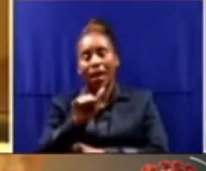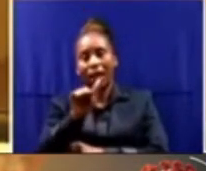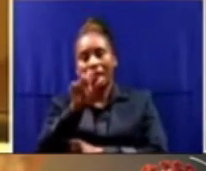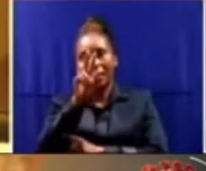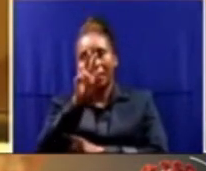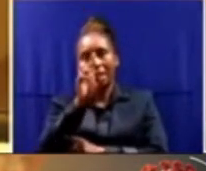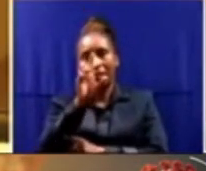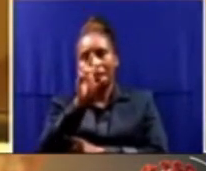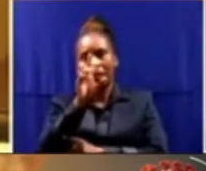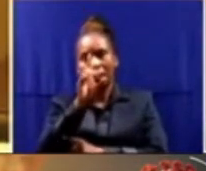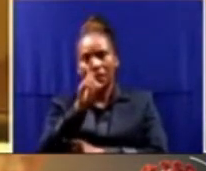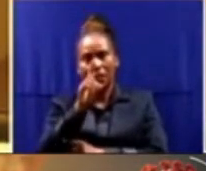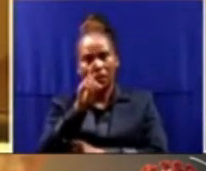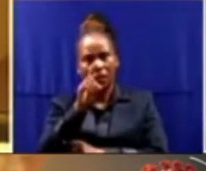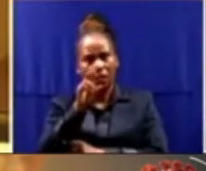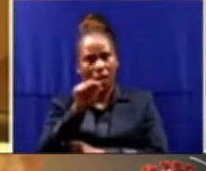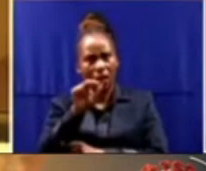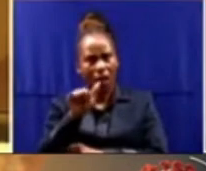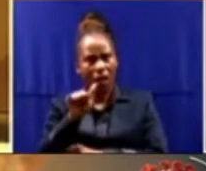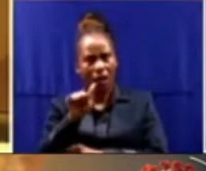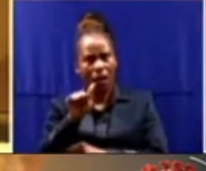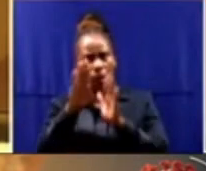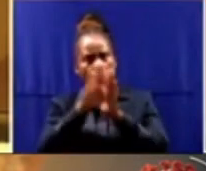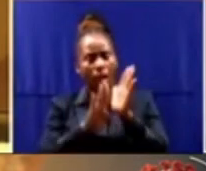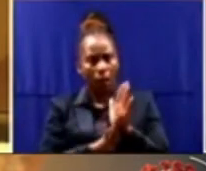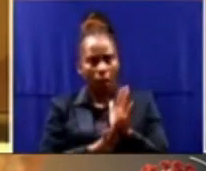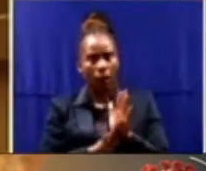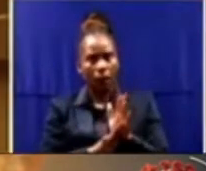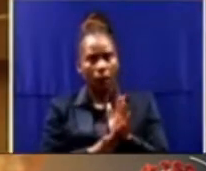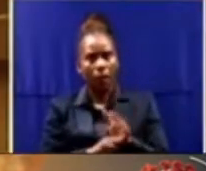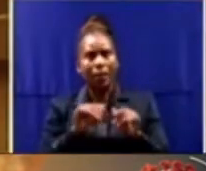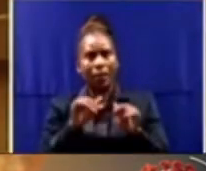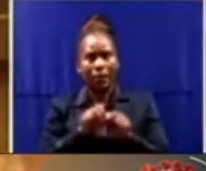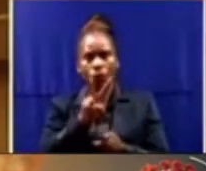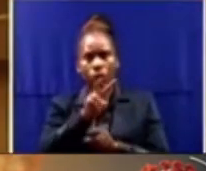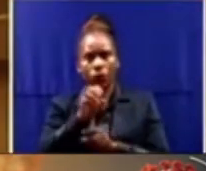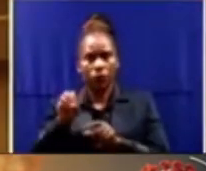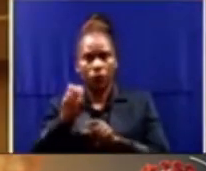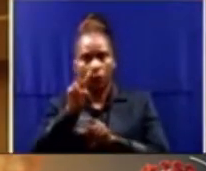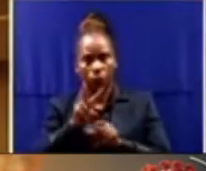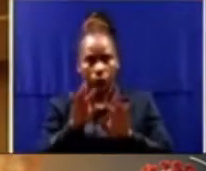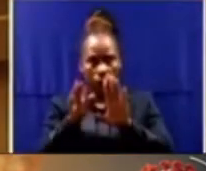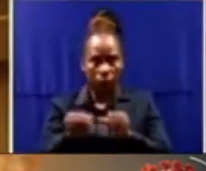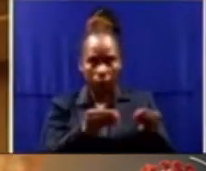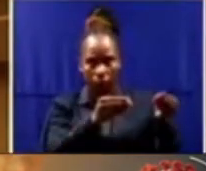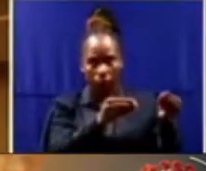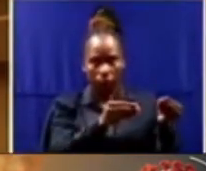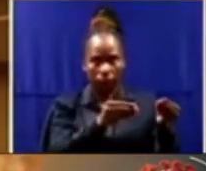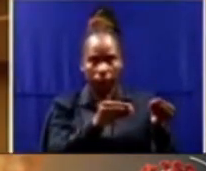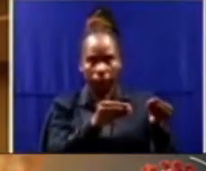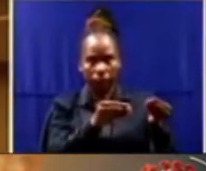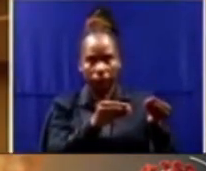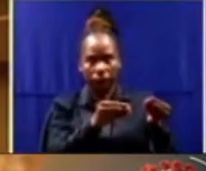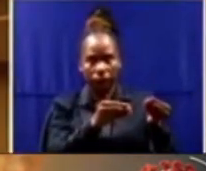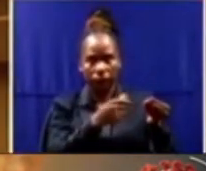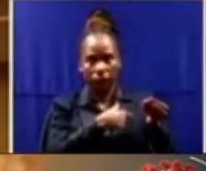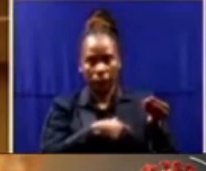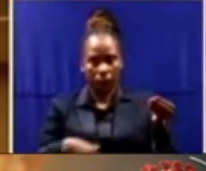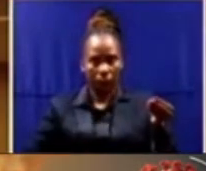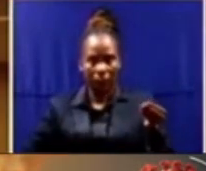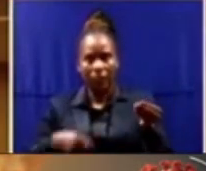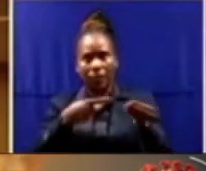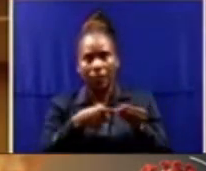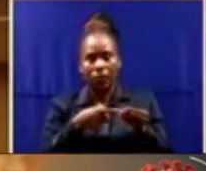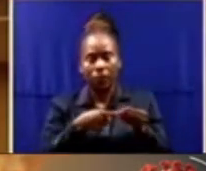it was assented through by the President. This historic act paved the way for the expansion of the National Forensic DNA Database